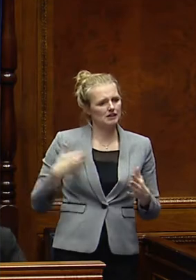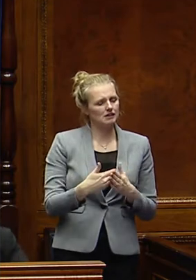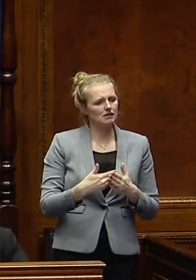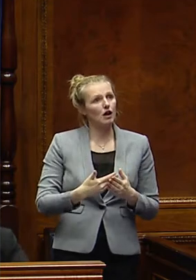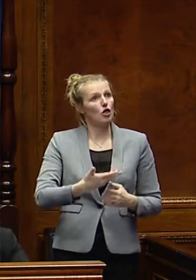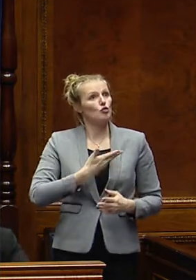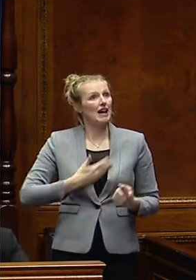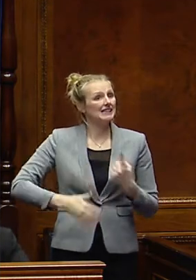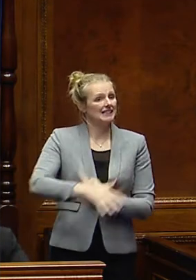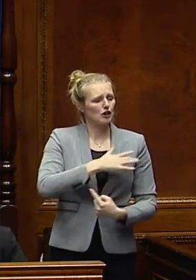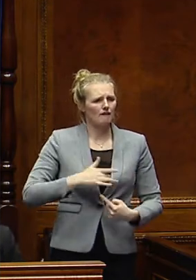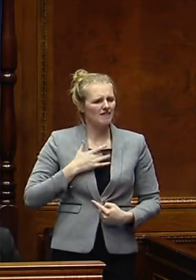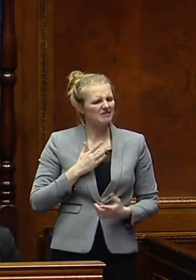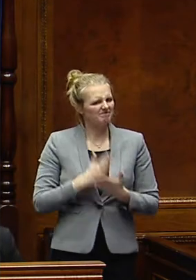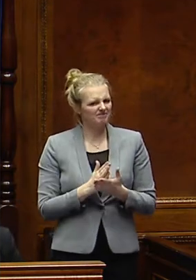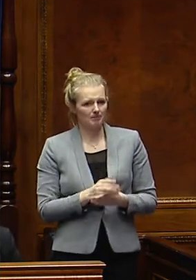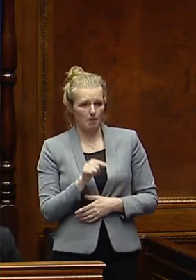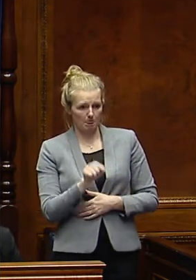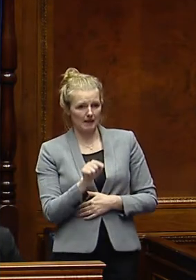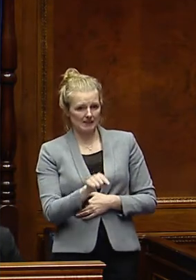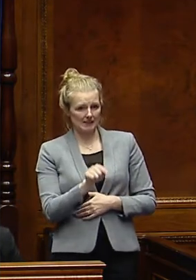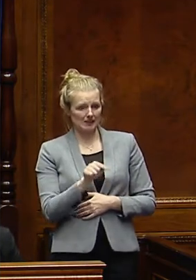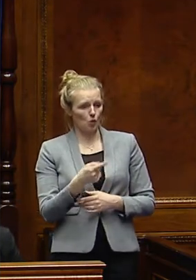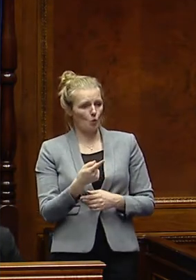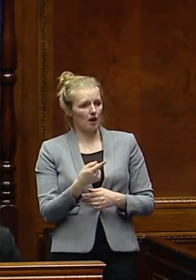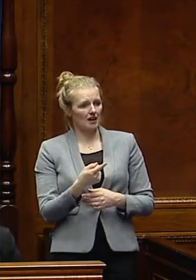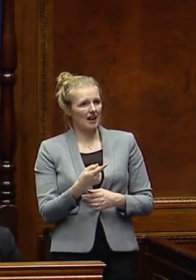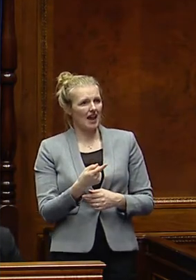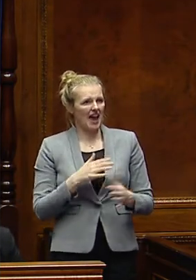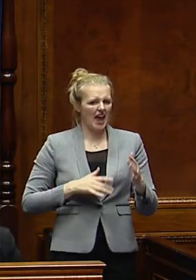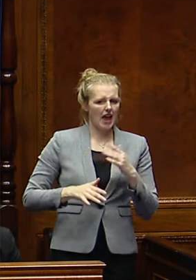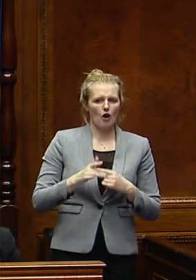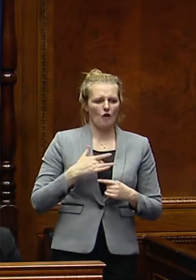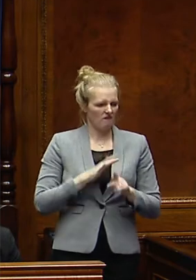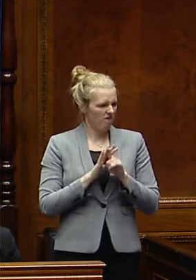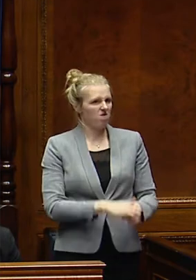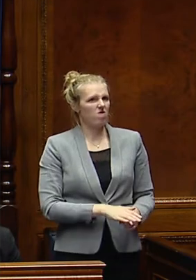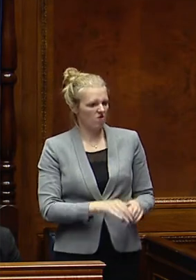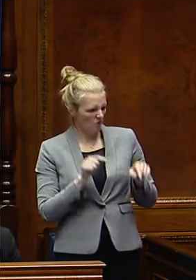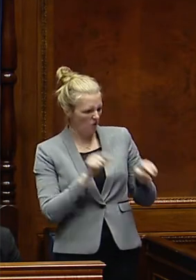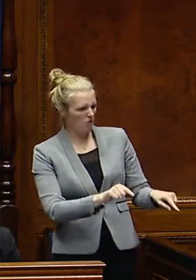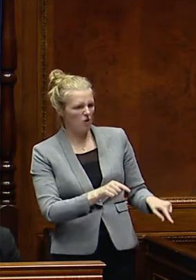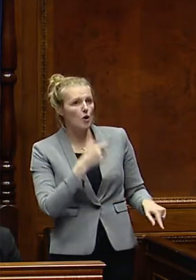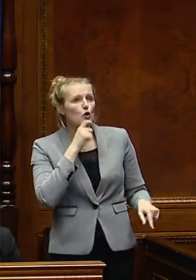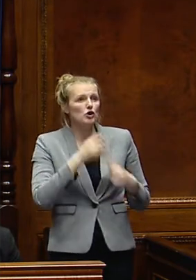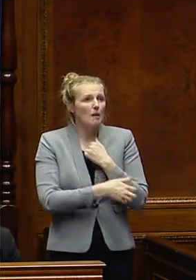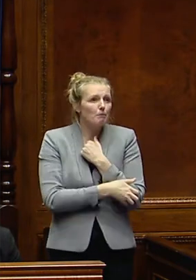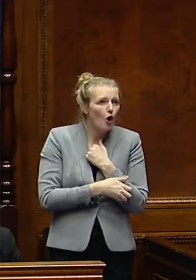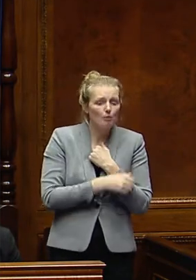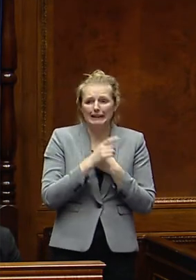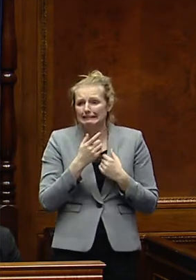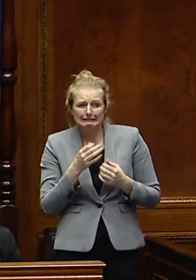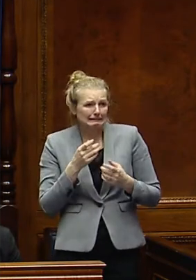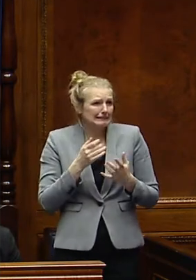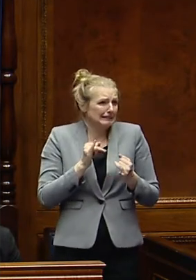they do feel that this creates an error of demonisation of poor families, and that's something that I